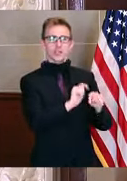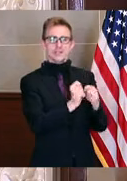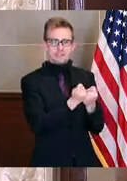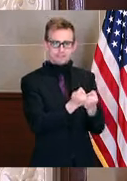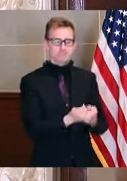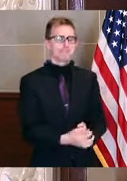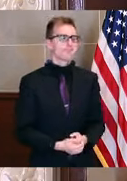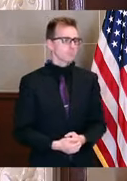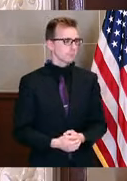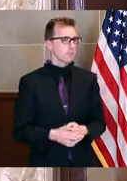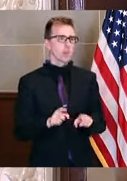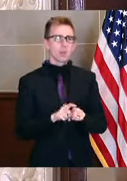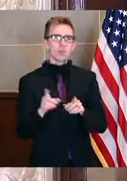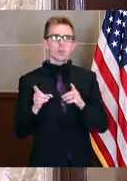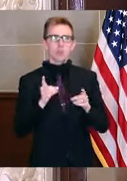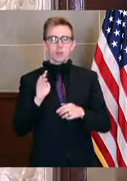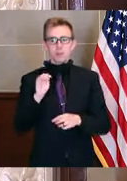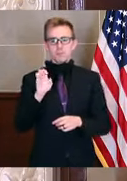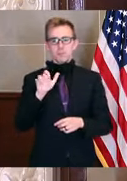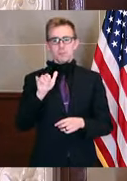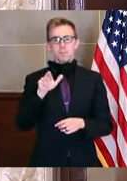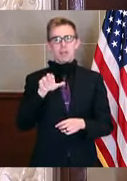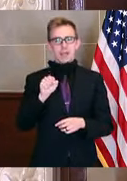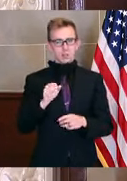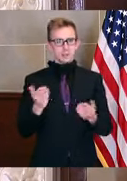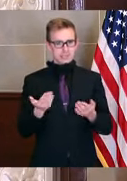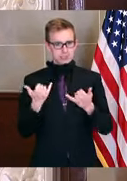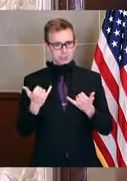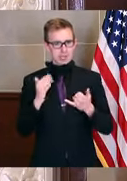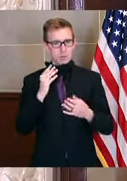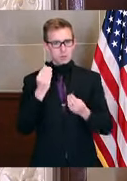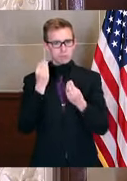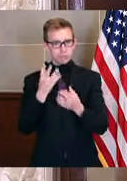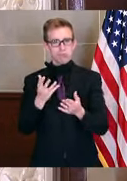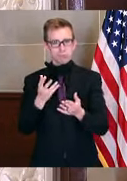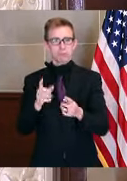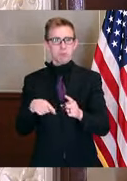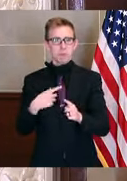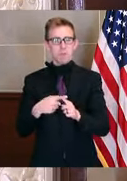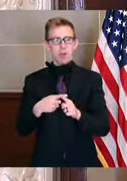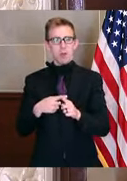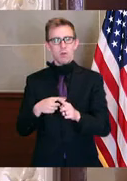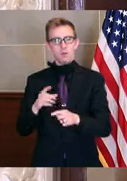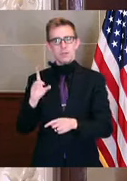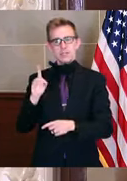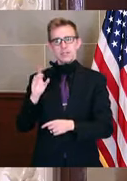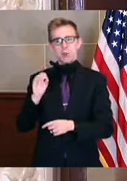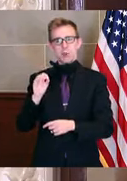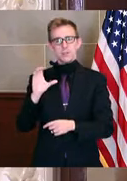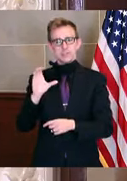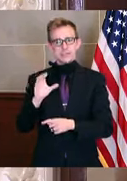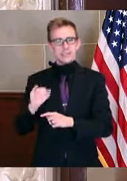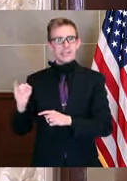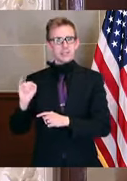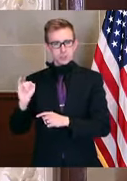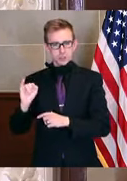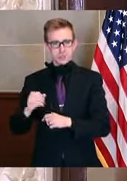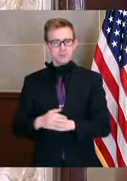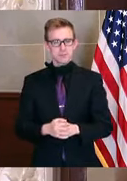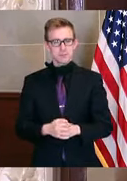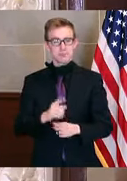Let me also, Director Lindley Myers is also here today, give us an update on the Department of Commerce and Insurance Director.